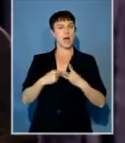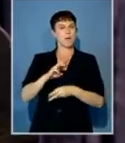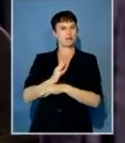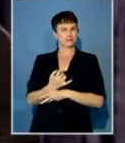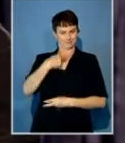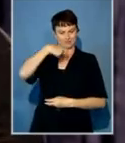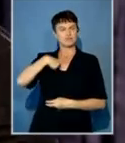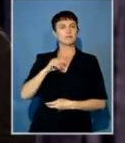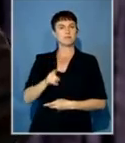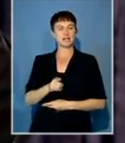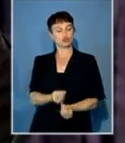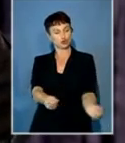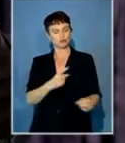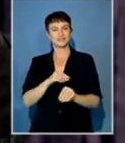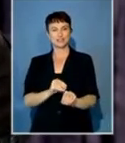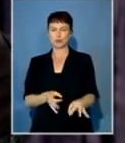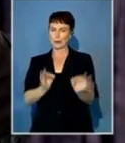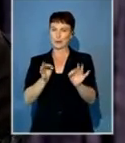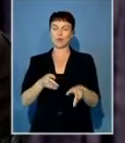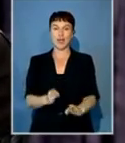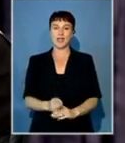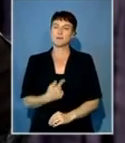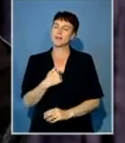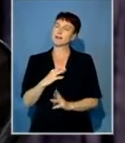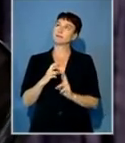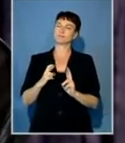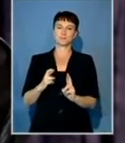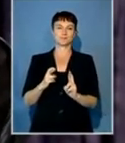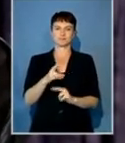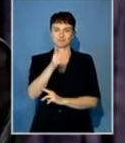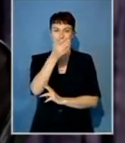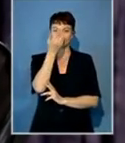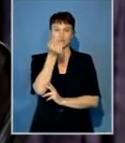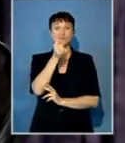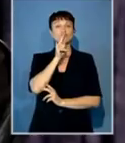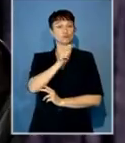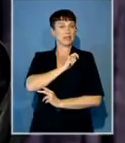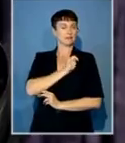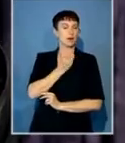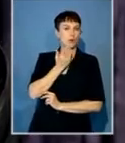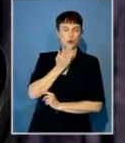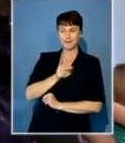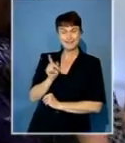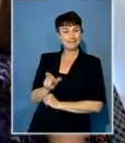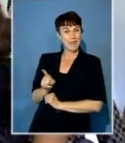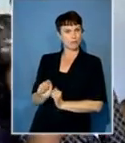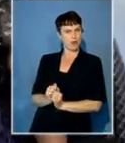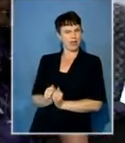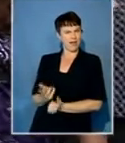right. And I just wish and say this, you never know who you can trust. This was a brother.